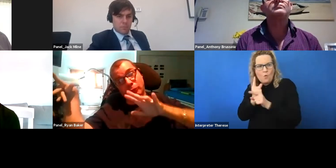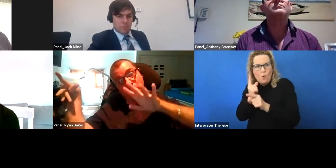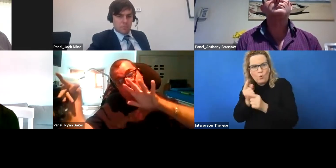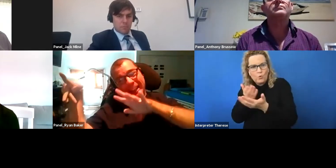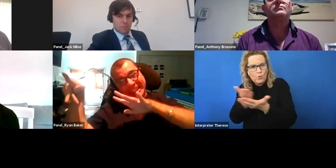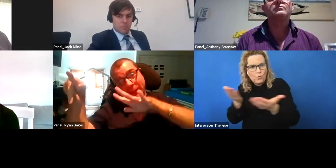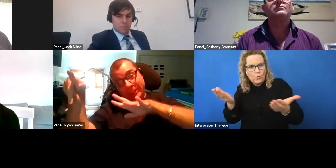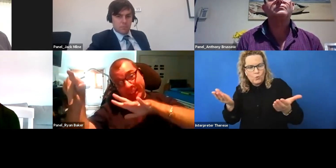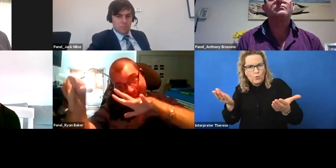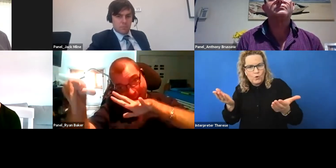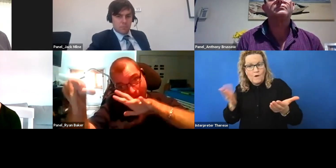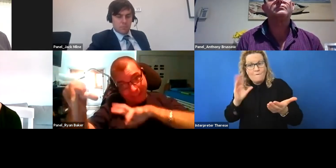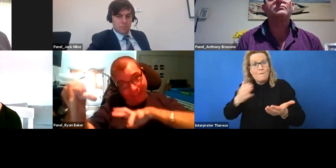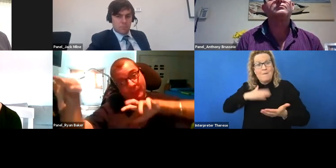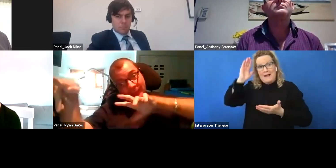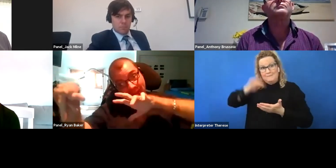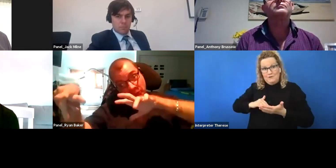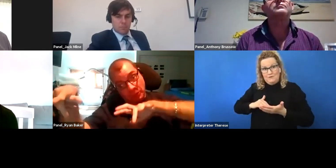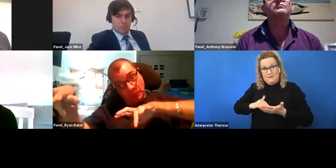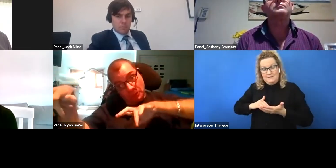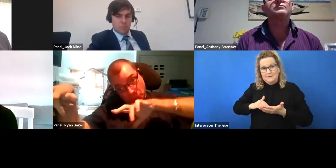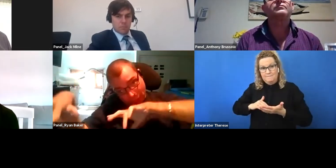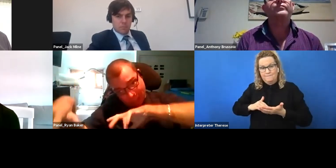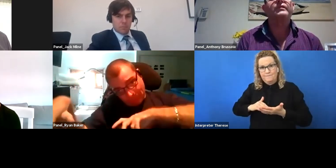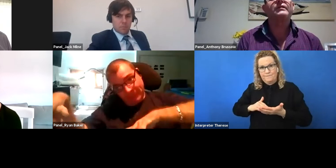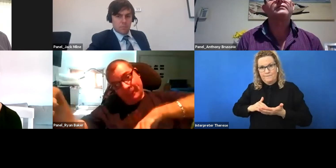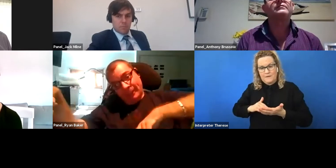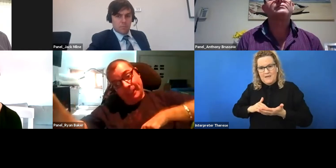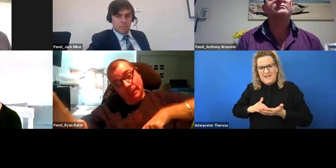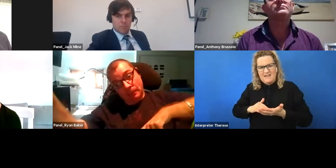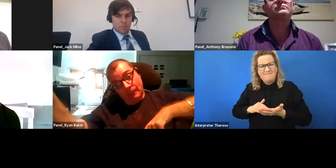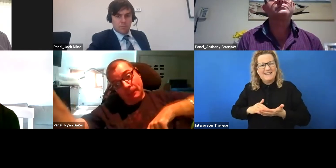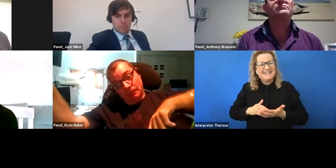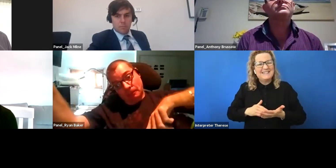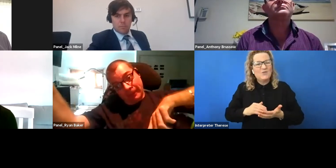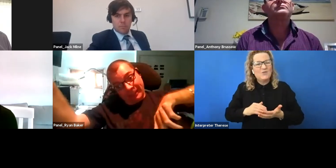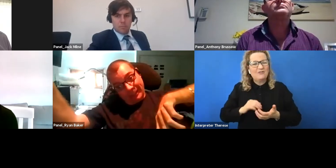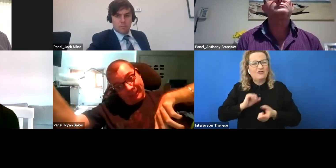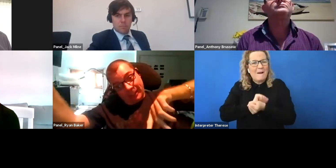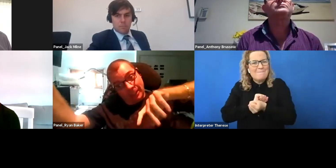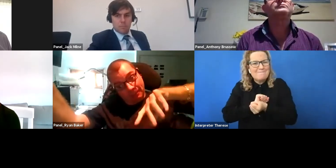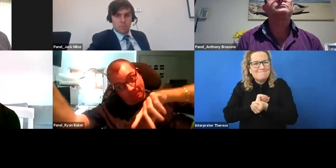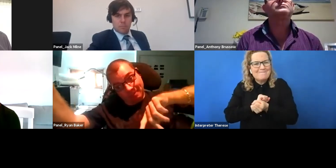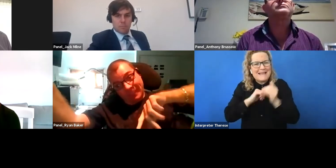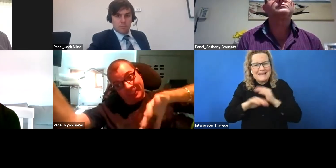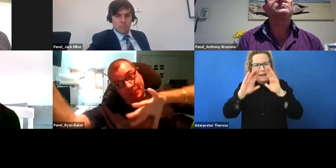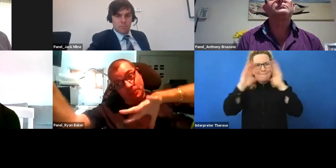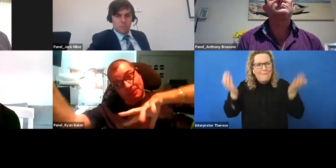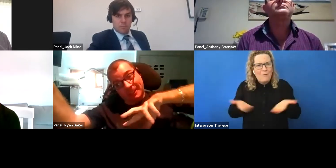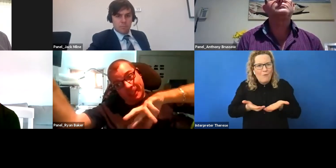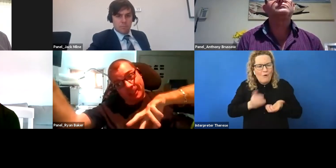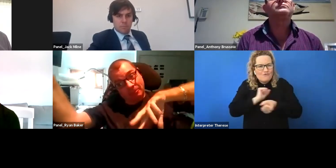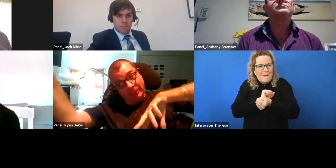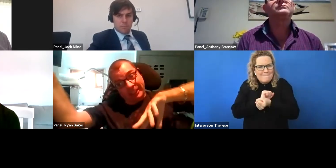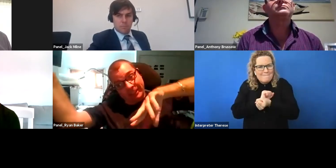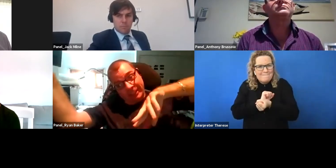from my experience anyway, leaves you trapped in a bubble where you